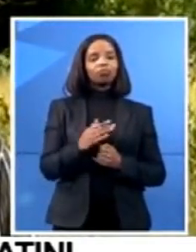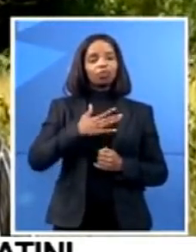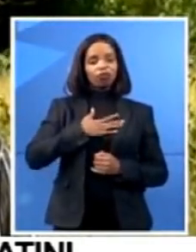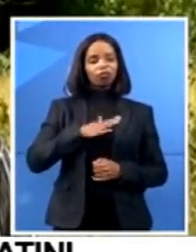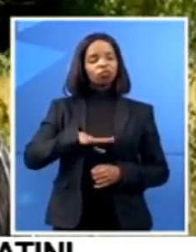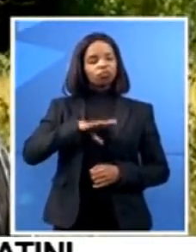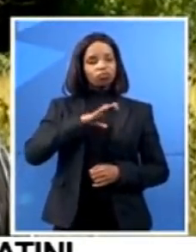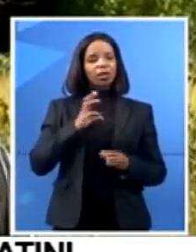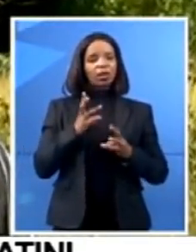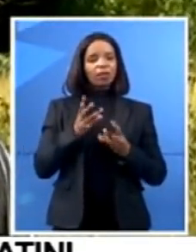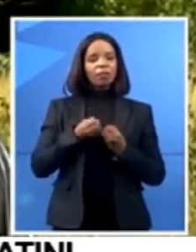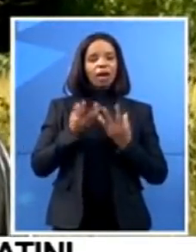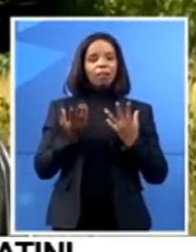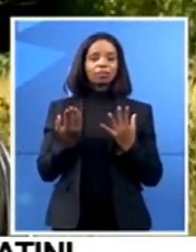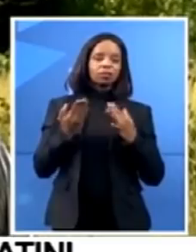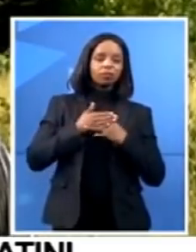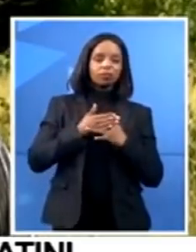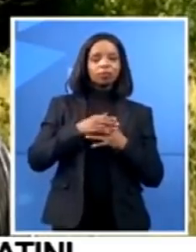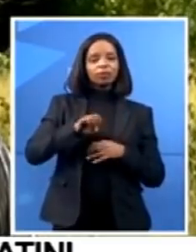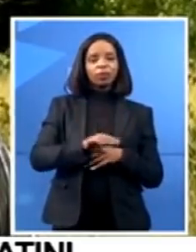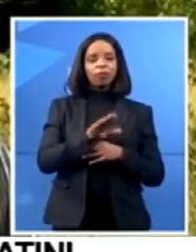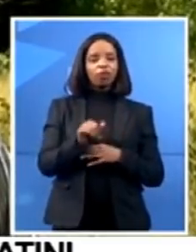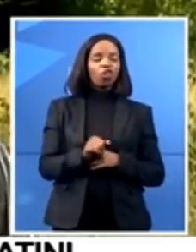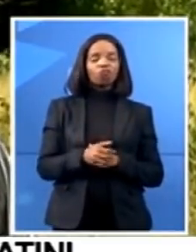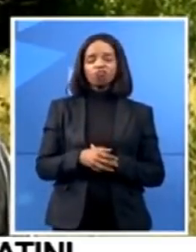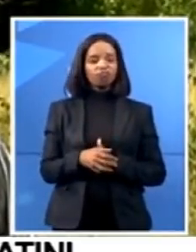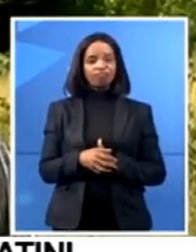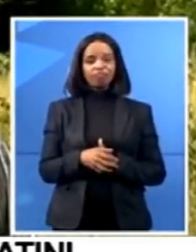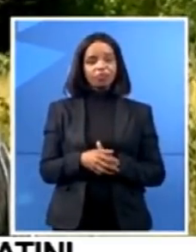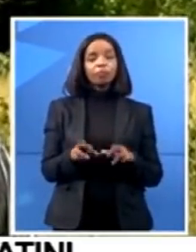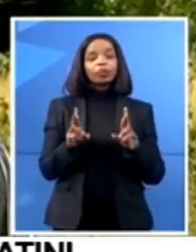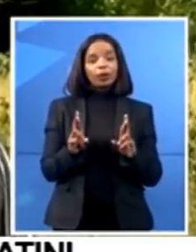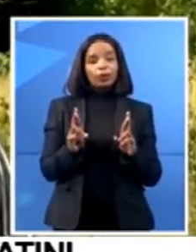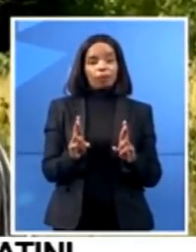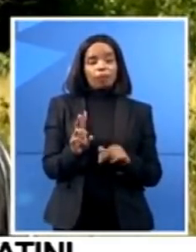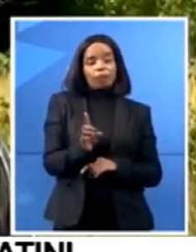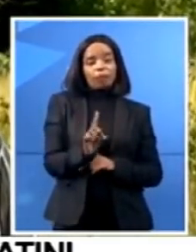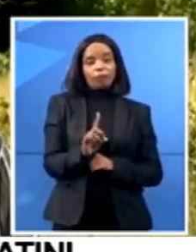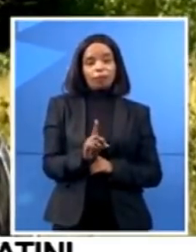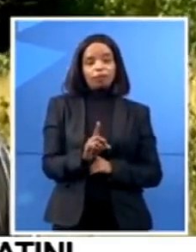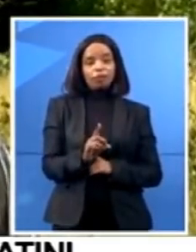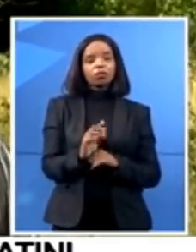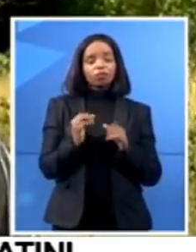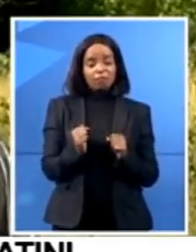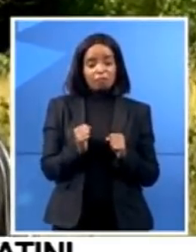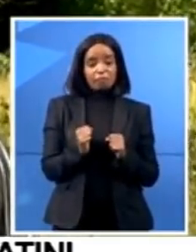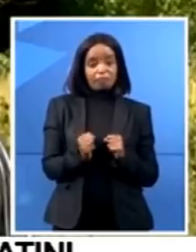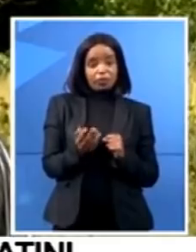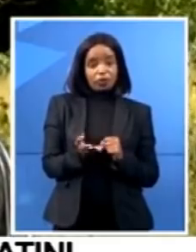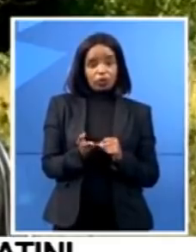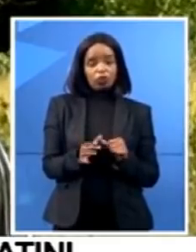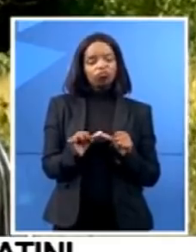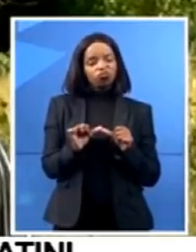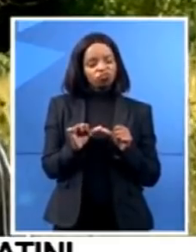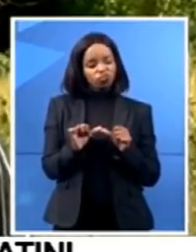into South Africa. So we're hoping that the they are going to maintain this beyond the 21 days, because